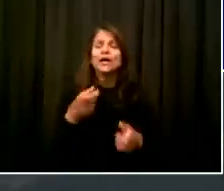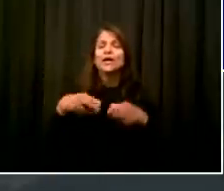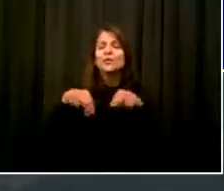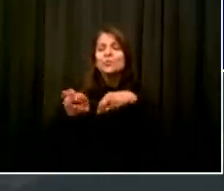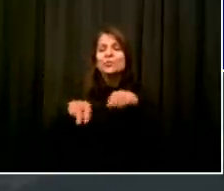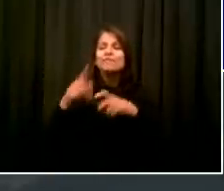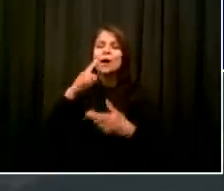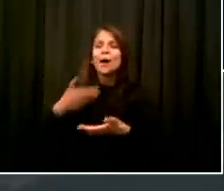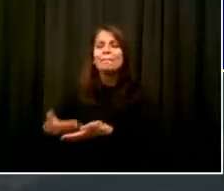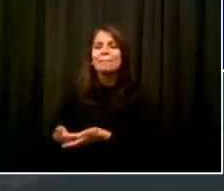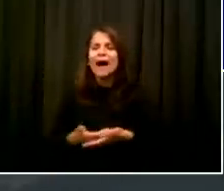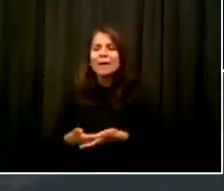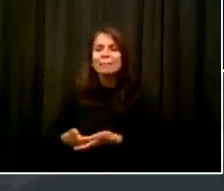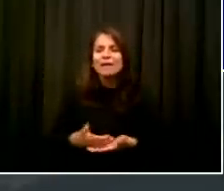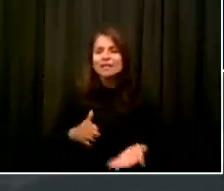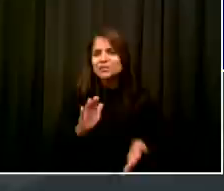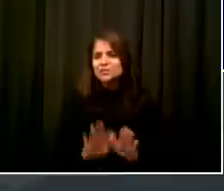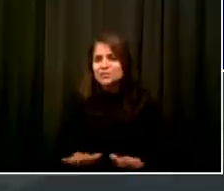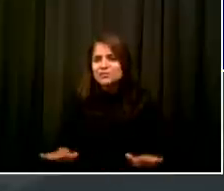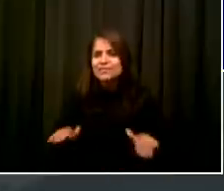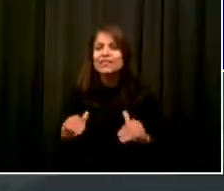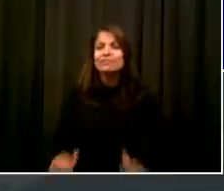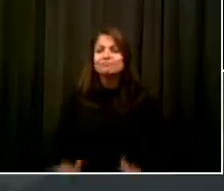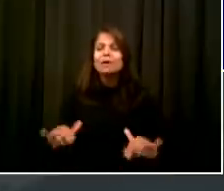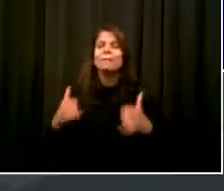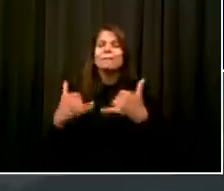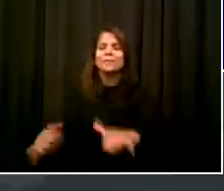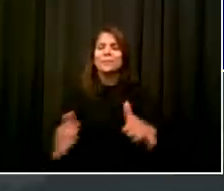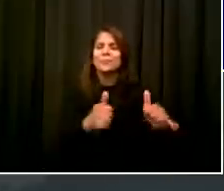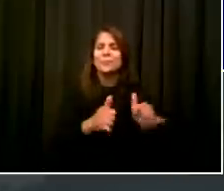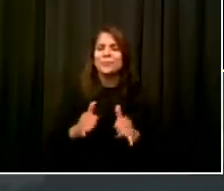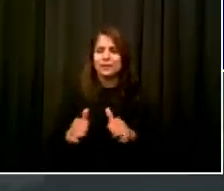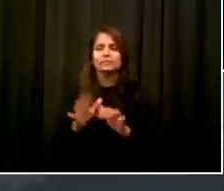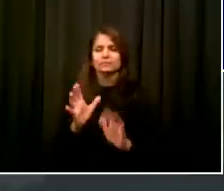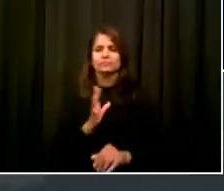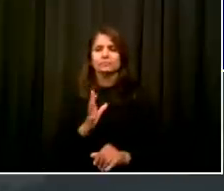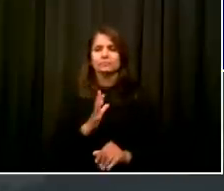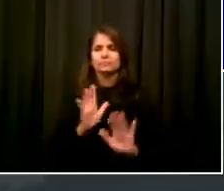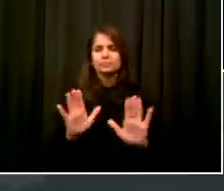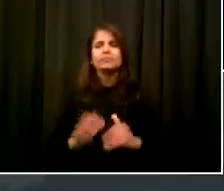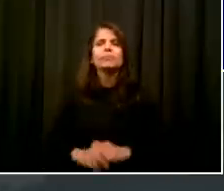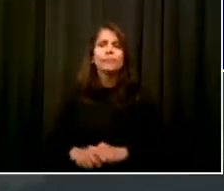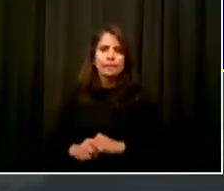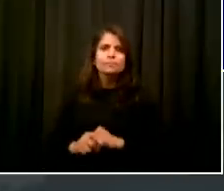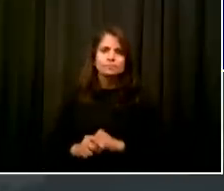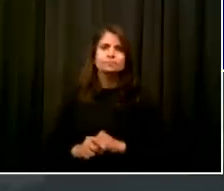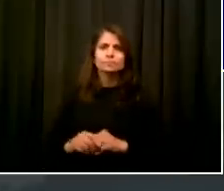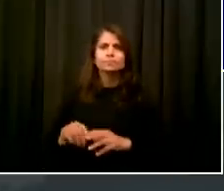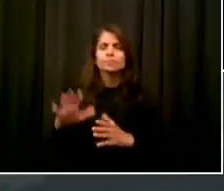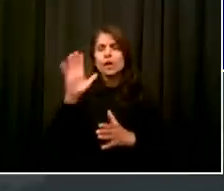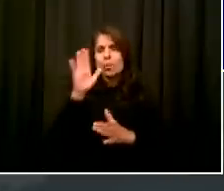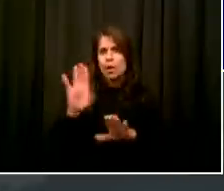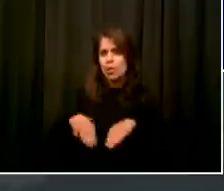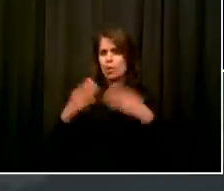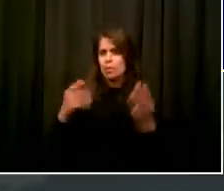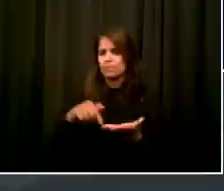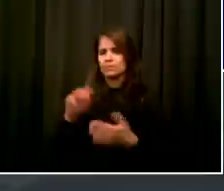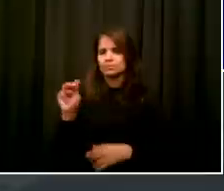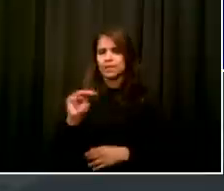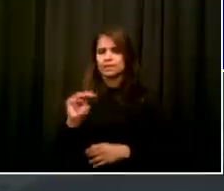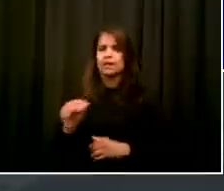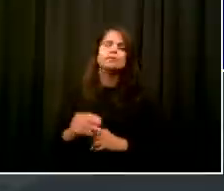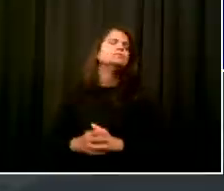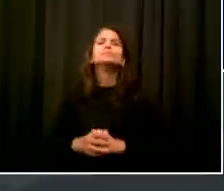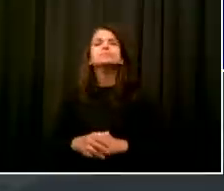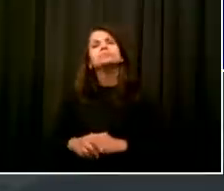facilities they have. Now to make sure it works, we're going to have social distancing ambassadors out all around.